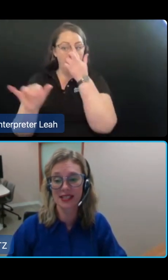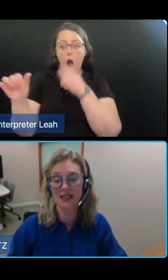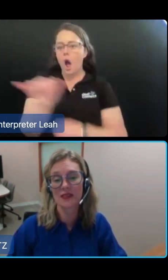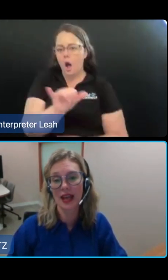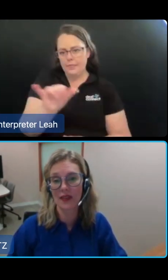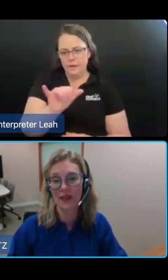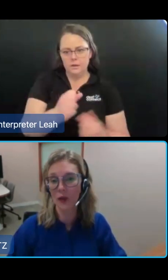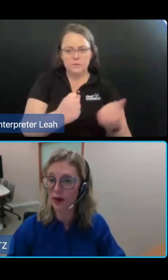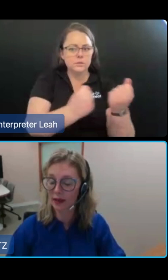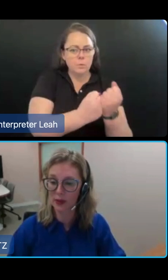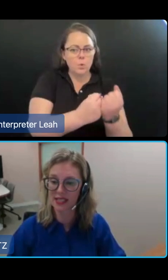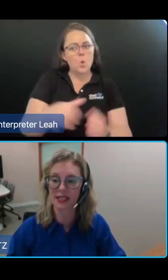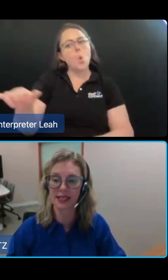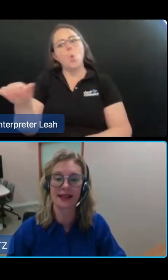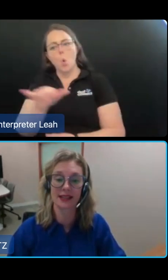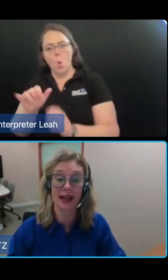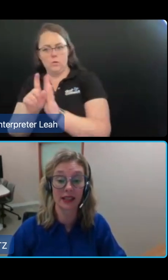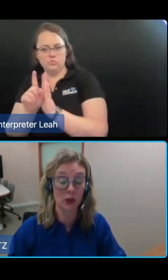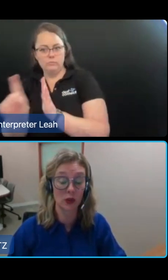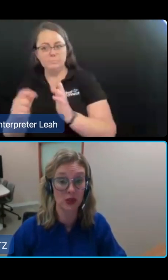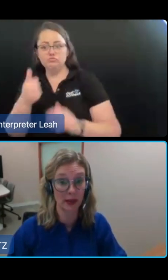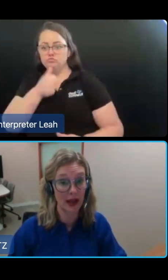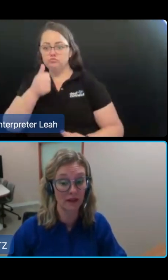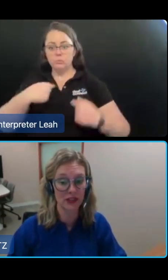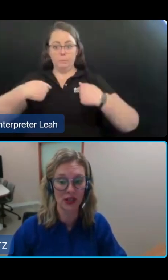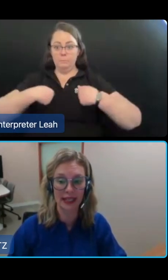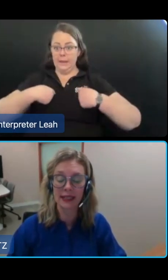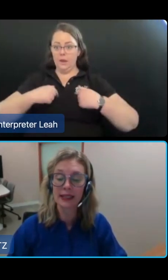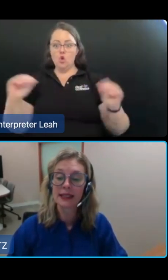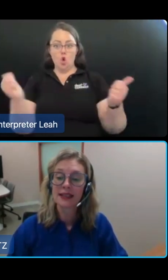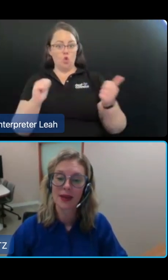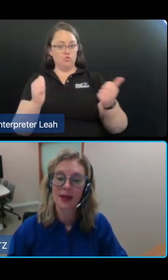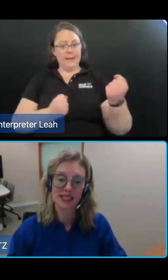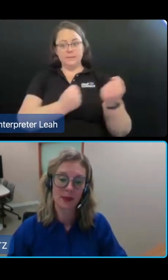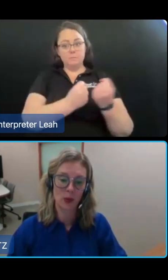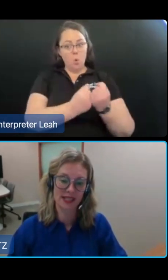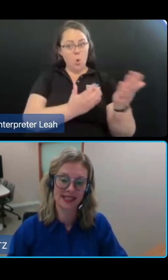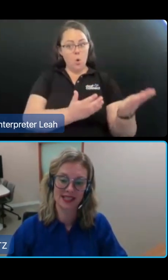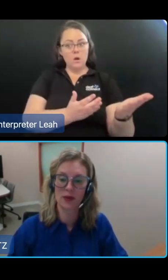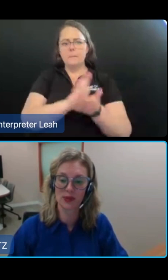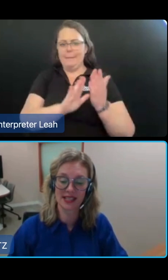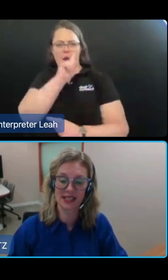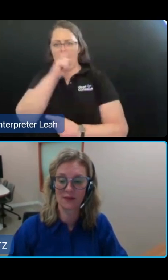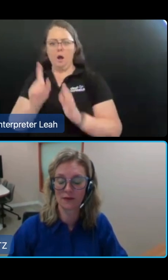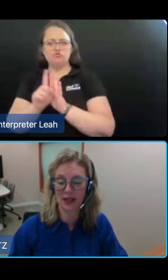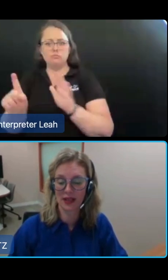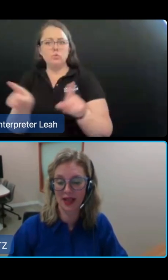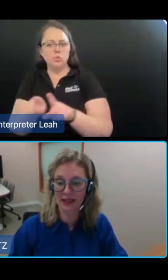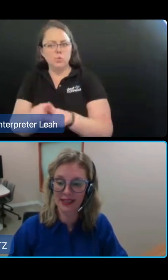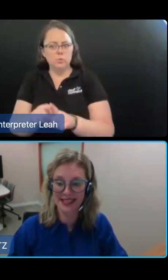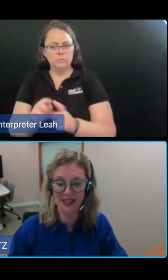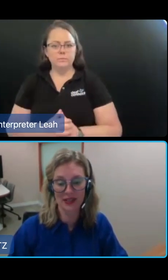representative and they're already appointed as a guardian or enduring power of attorney, they must be appointed as a representative